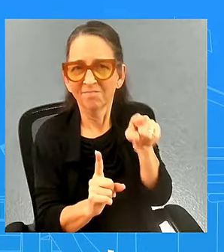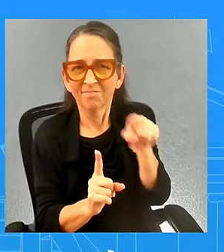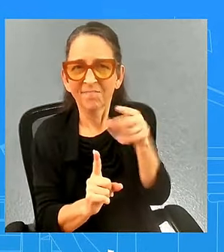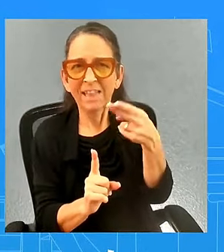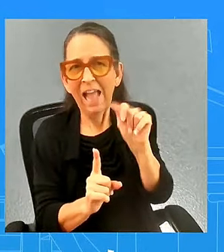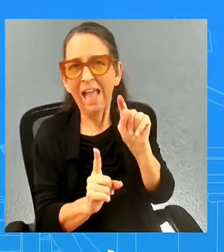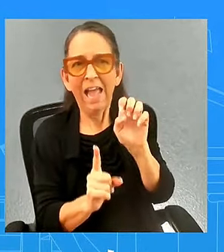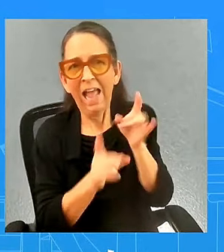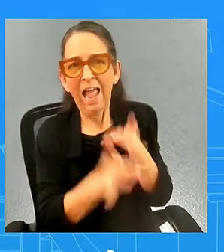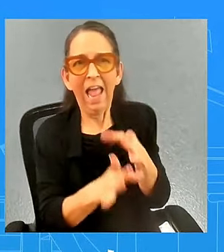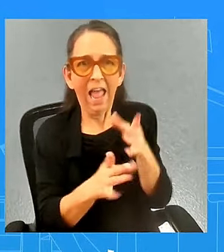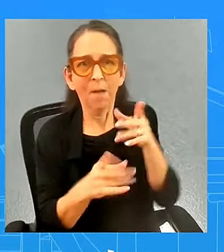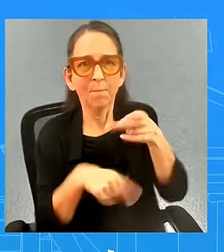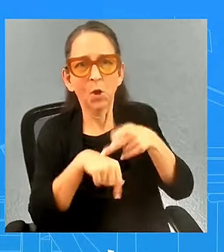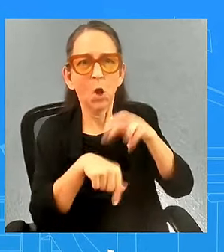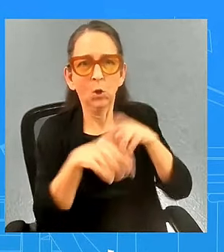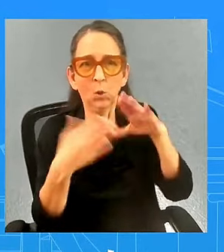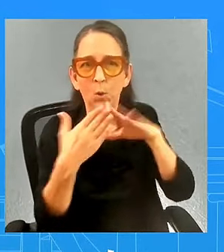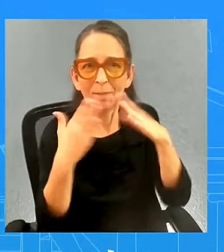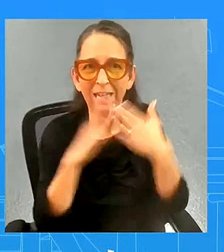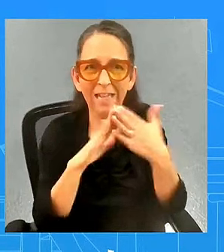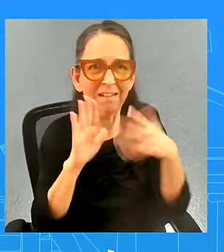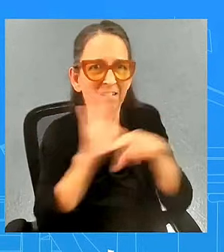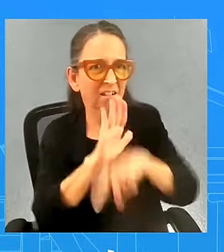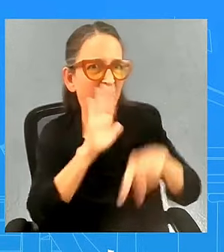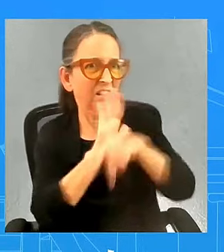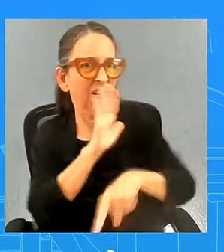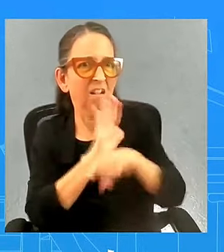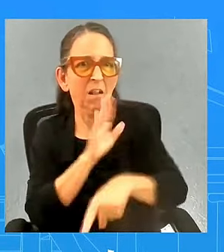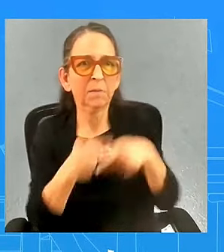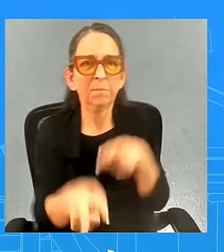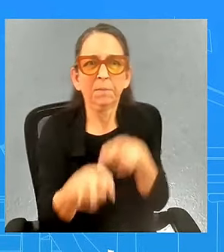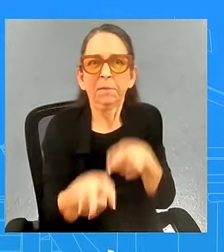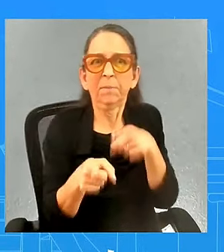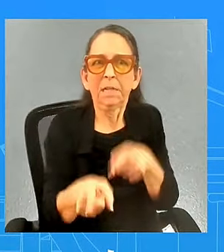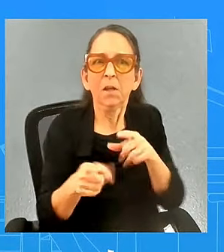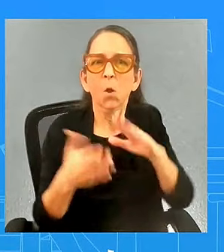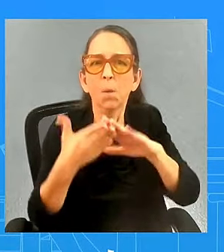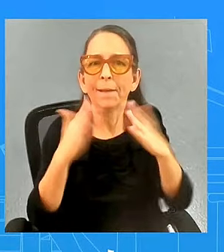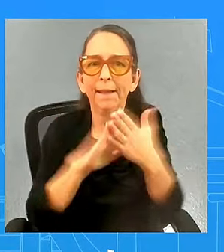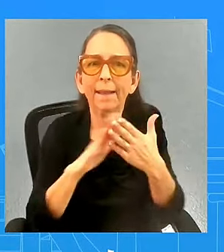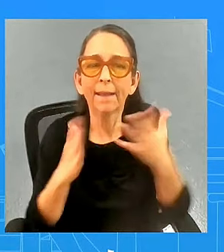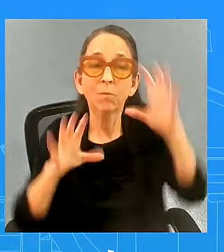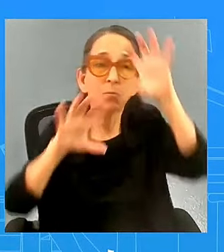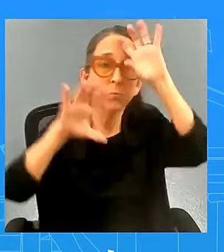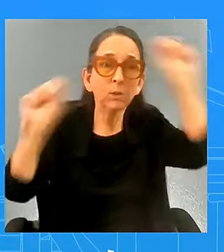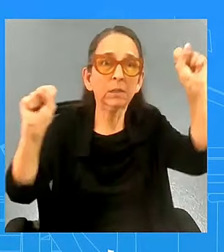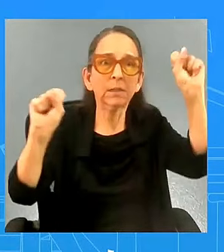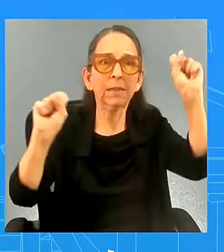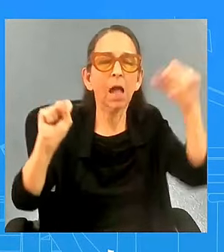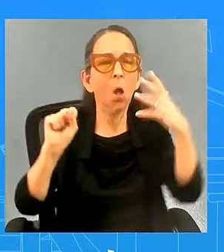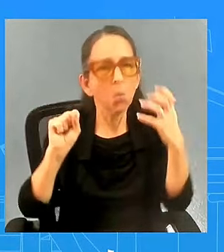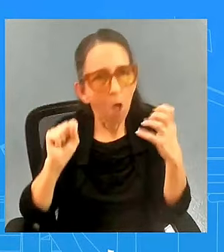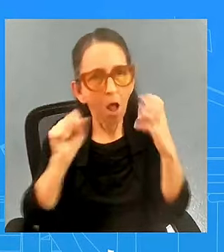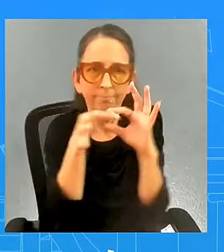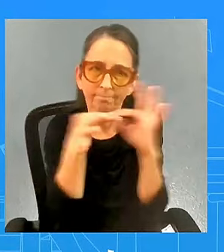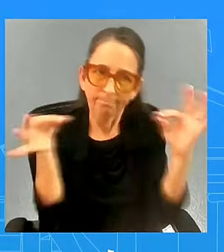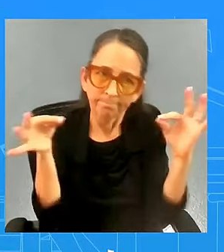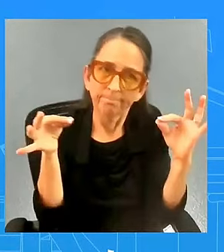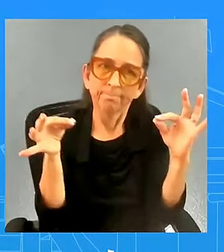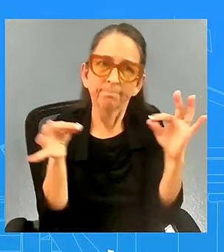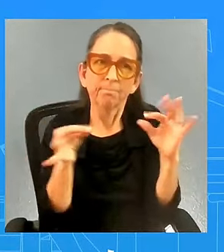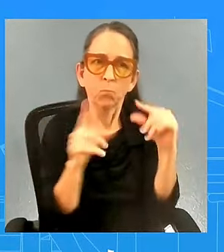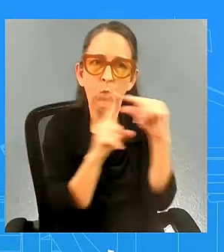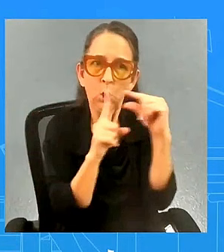community and the president felt that he needed to say something at the same time he wanted to make sure that his words were not taken out of context and so